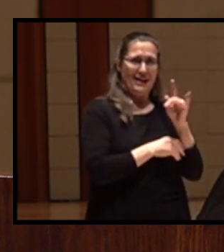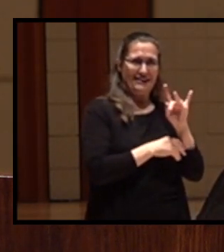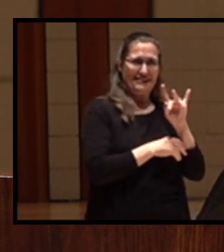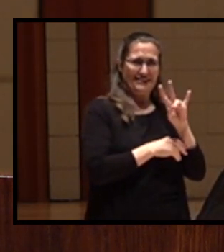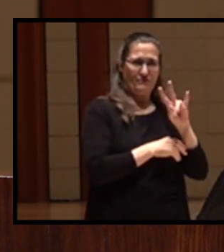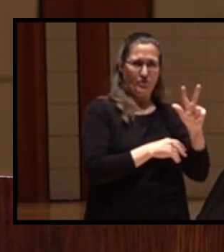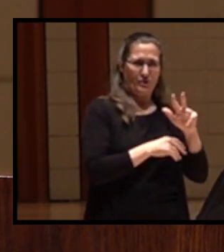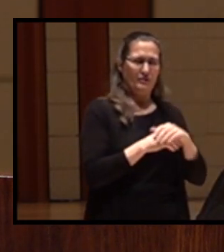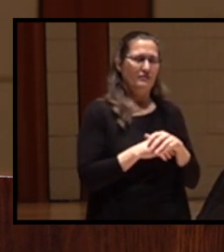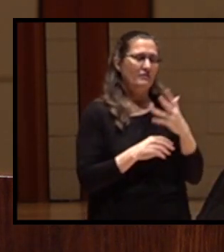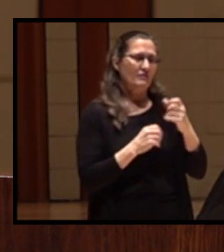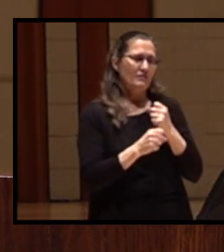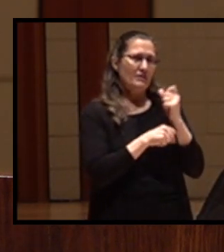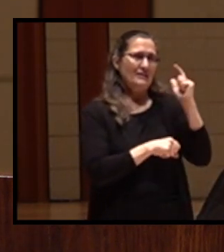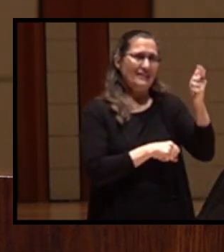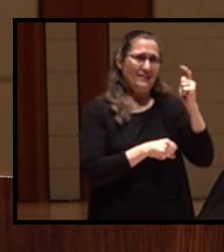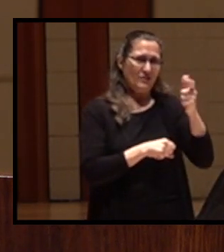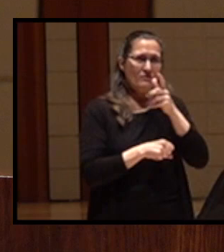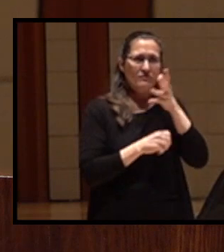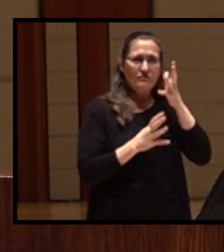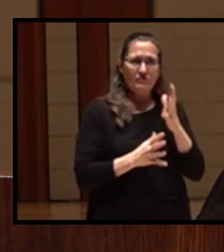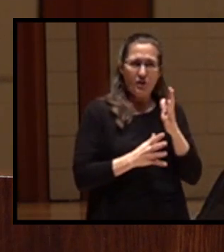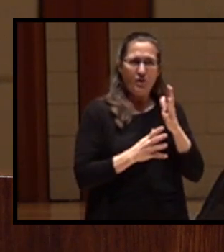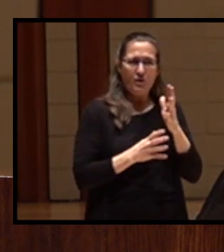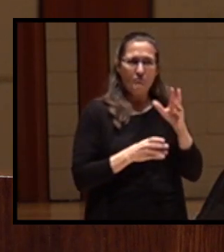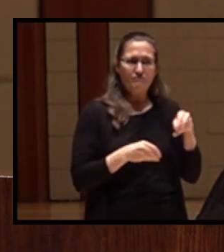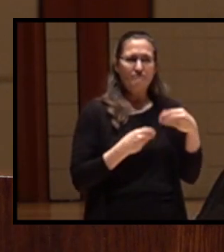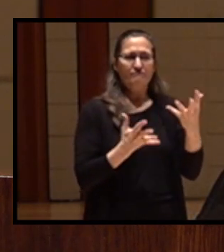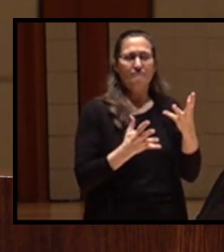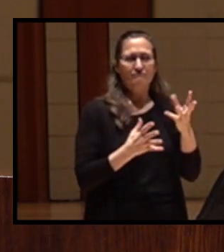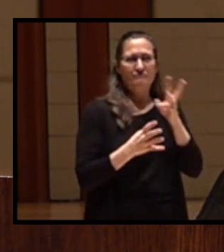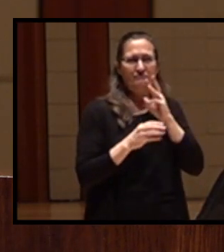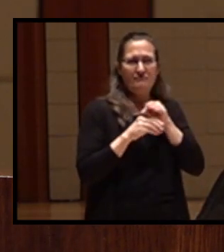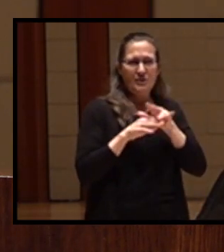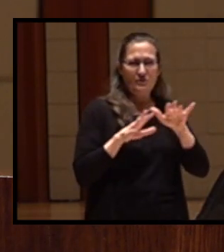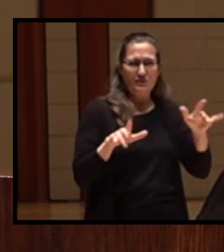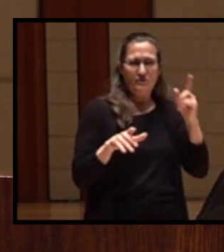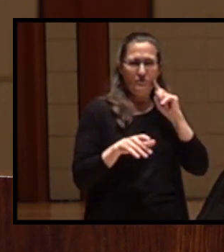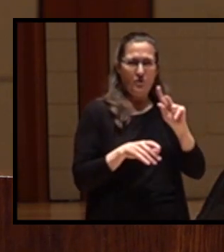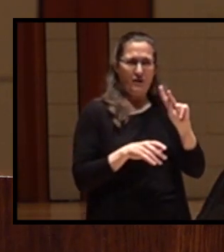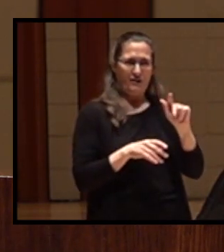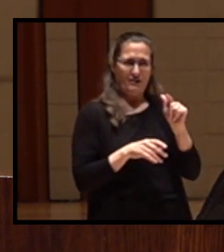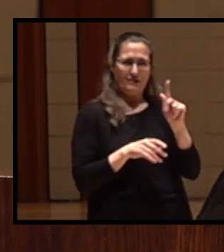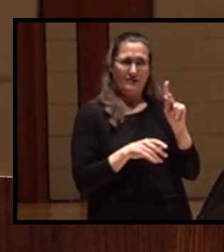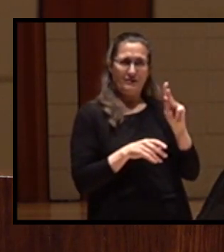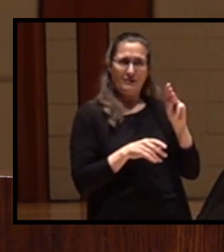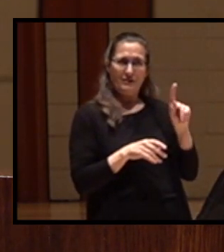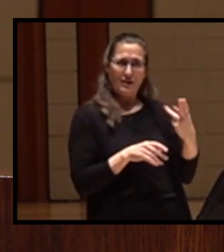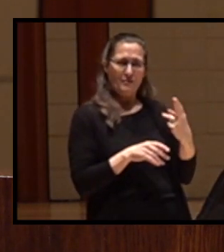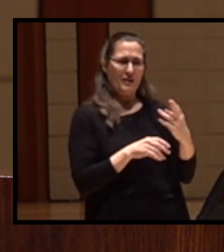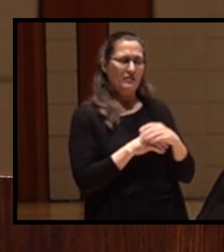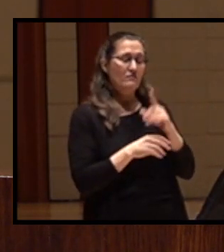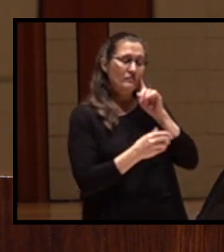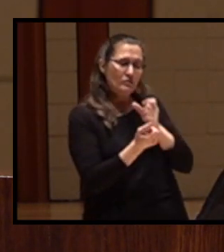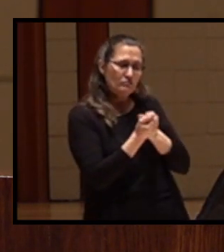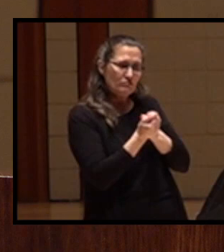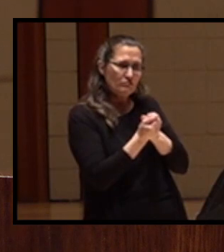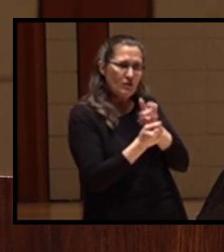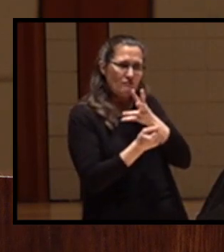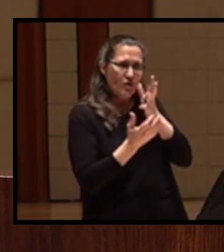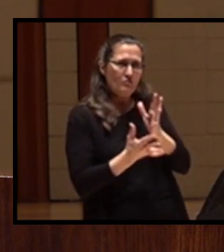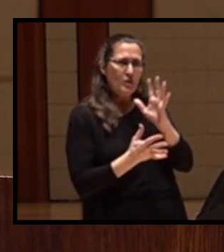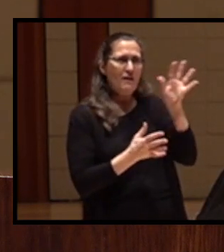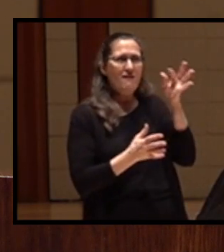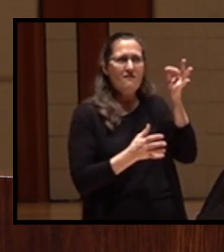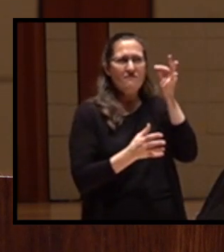Five years later, farmers introduced irrigation to the Klamath area. To support the farmers, federal